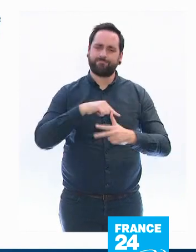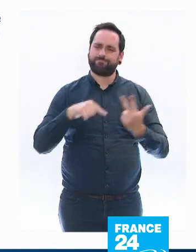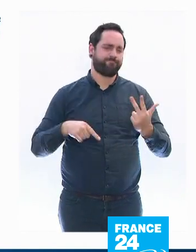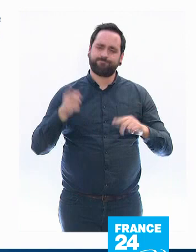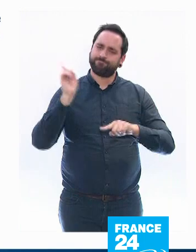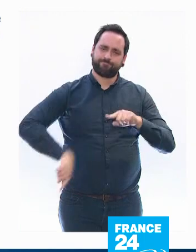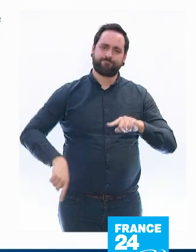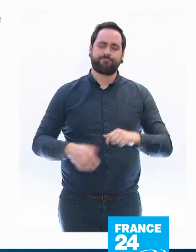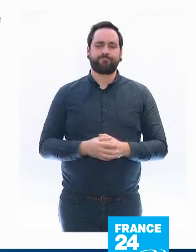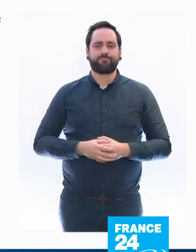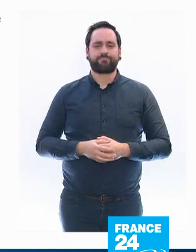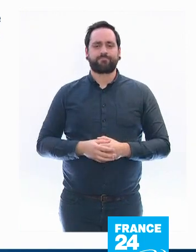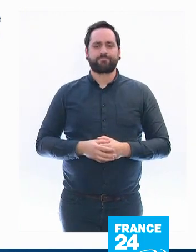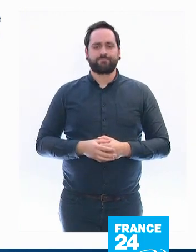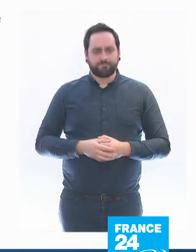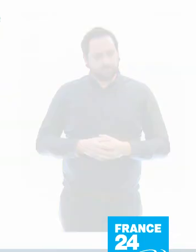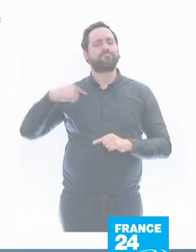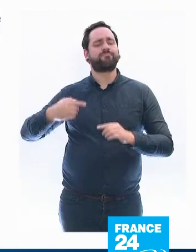beaches will be open.